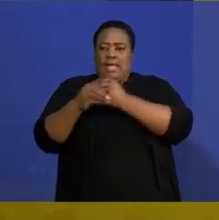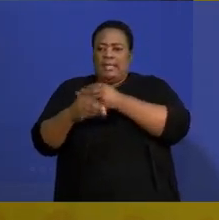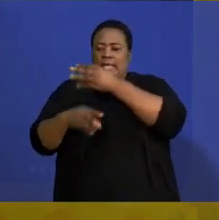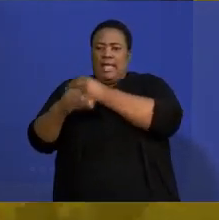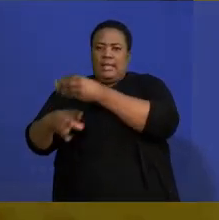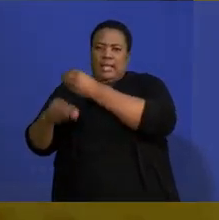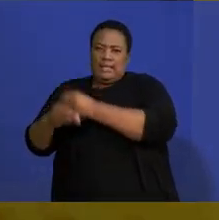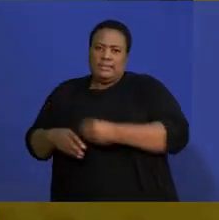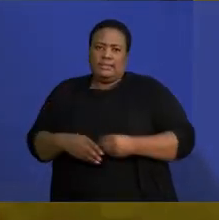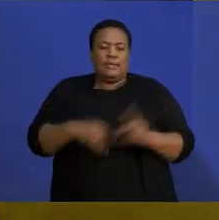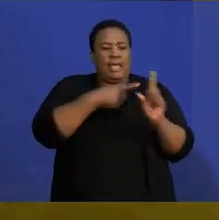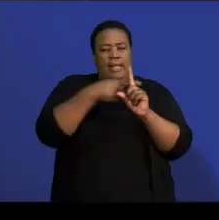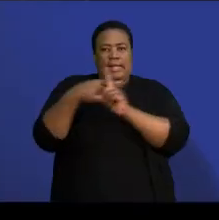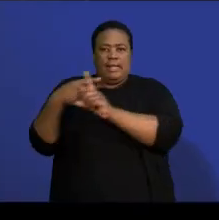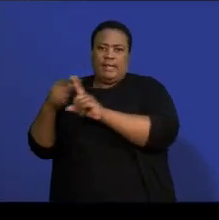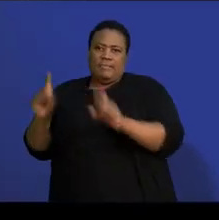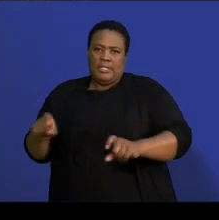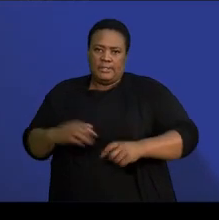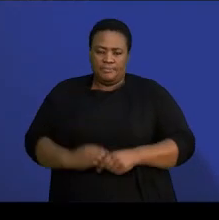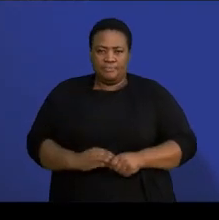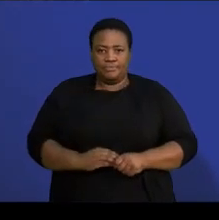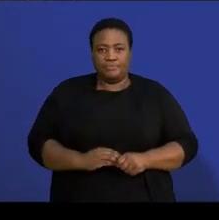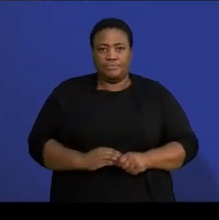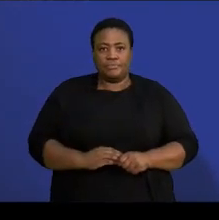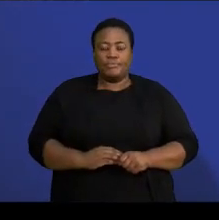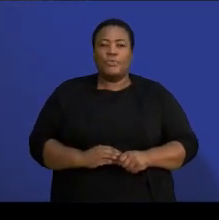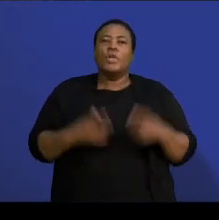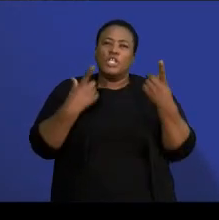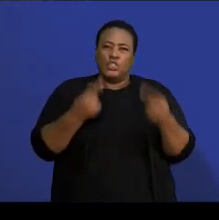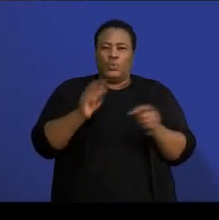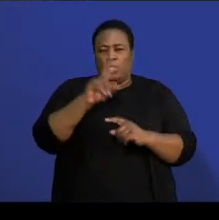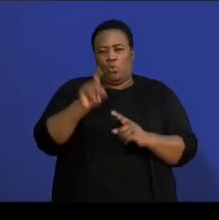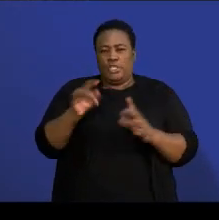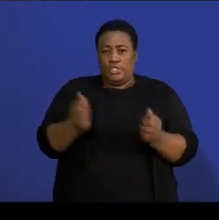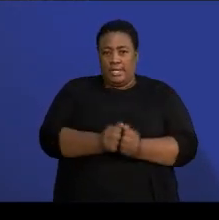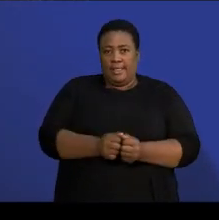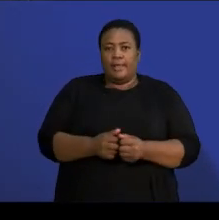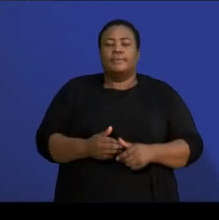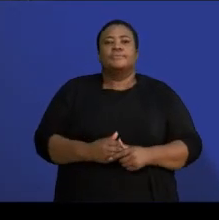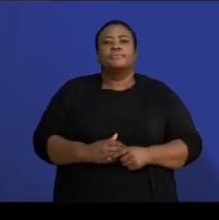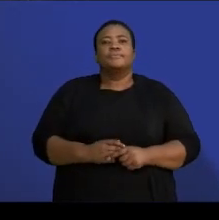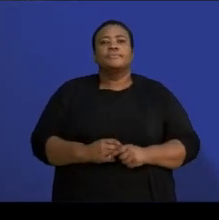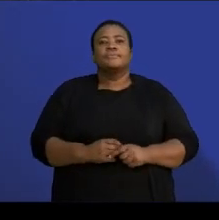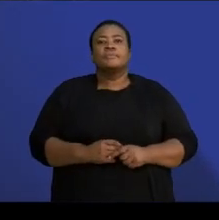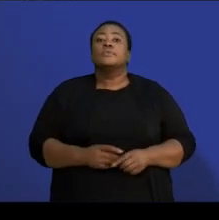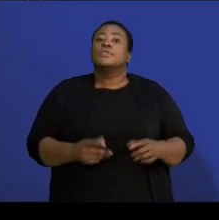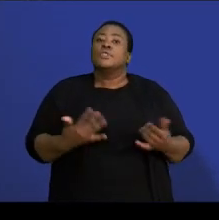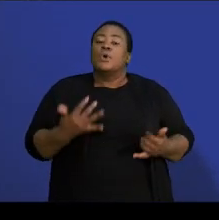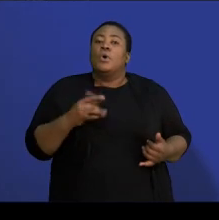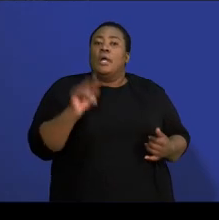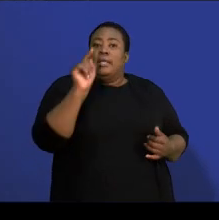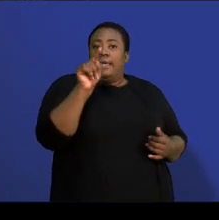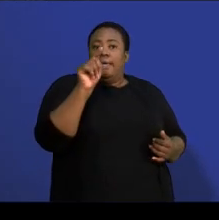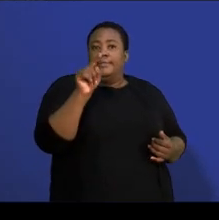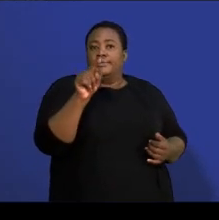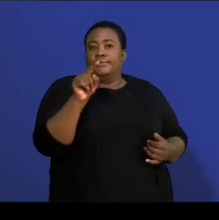do the question together. So here, I'm just going to go to the next slide. All right. Now here on the next slide,